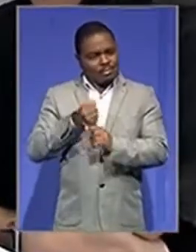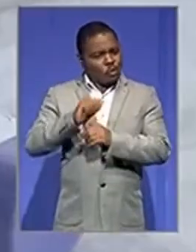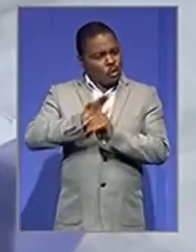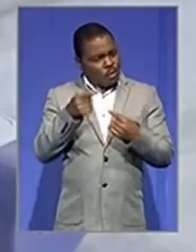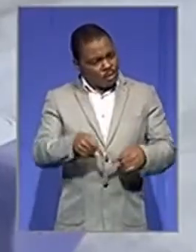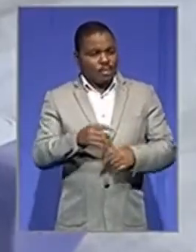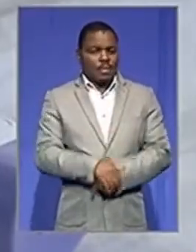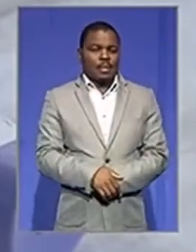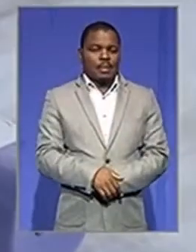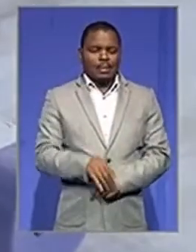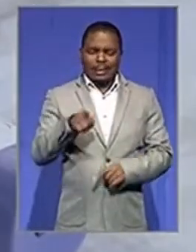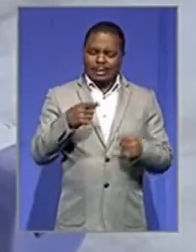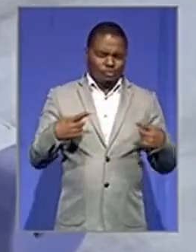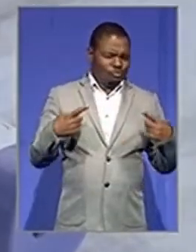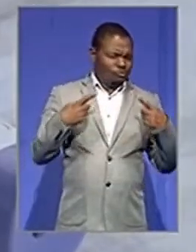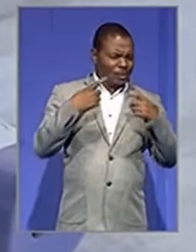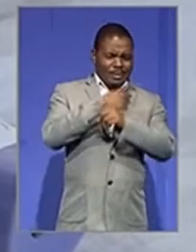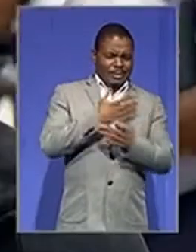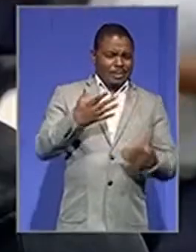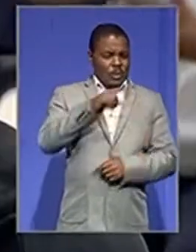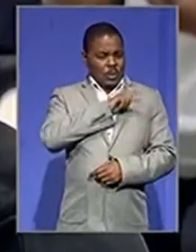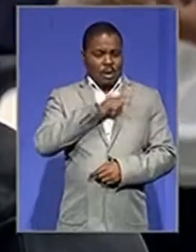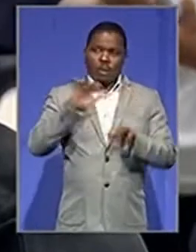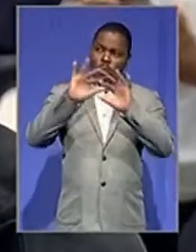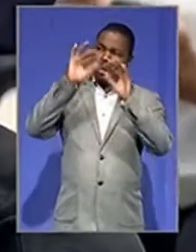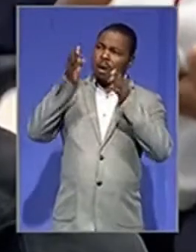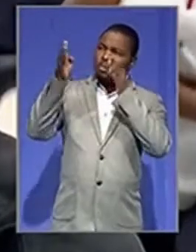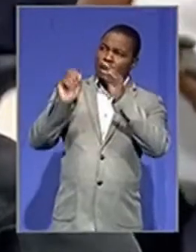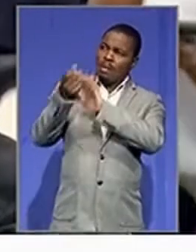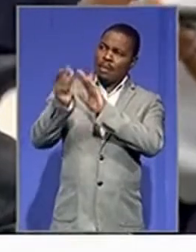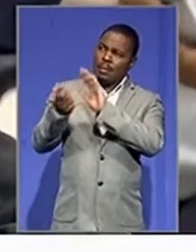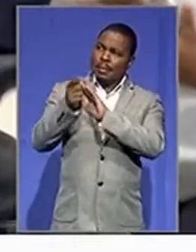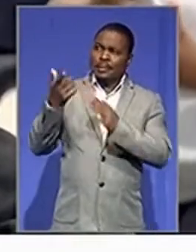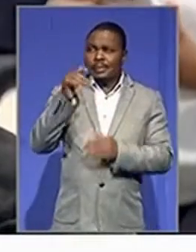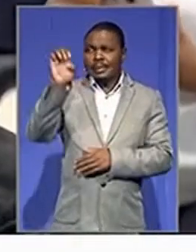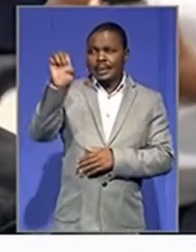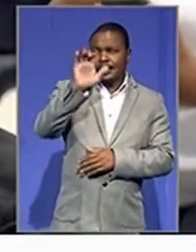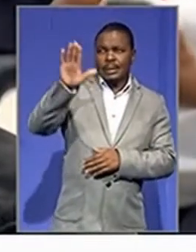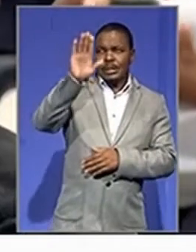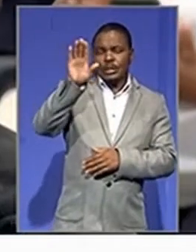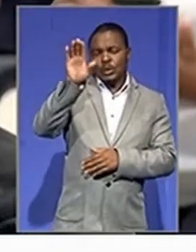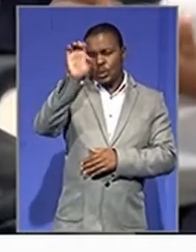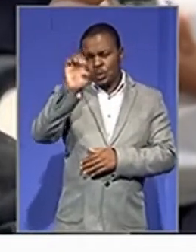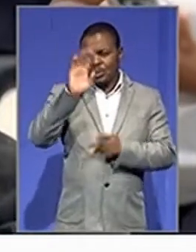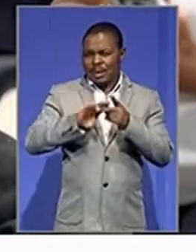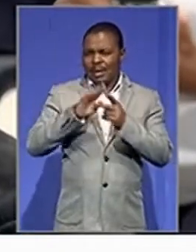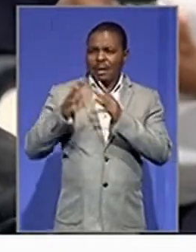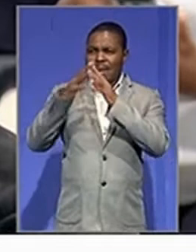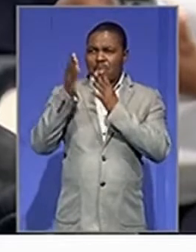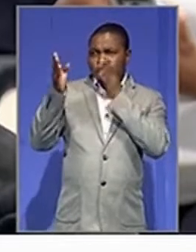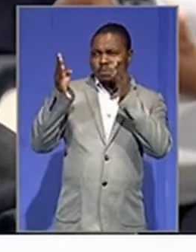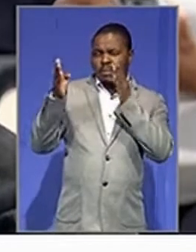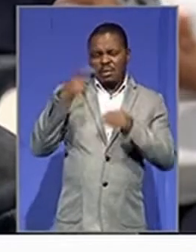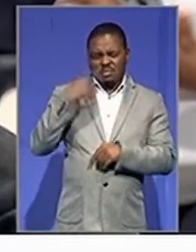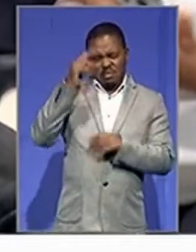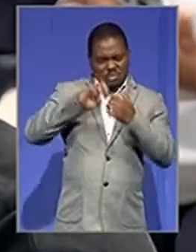It was a strange thing because this was happening all over the world already. At least in Europe starting in America. And it seemed like someone else's